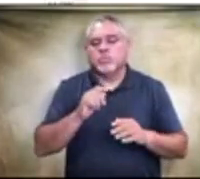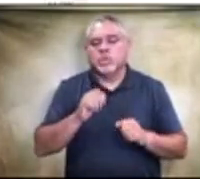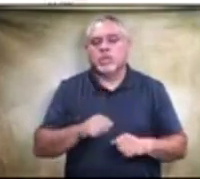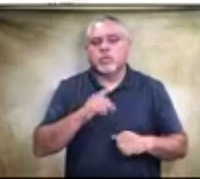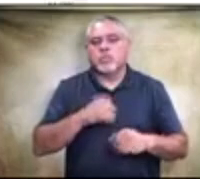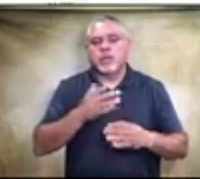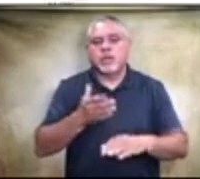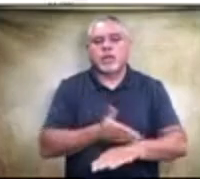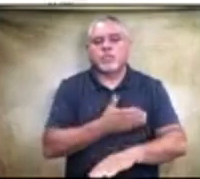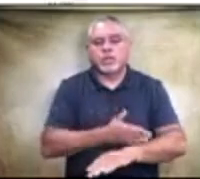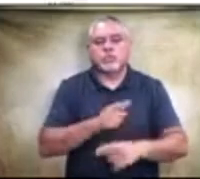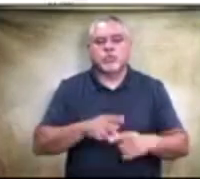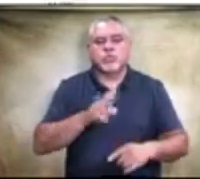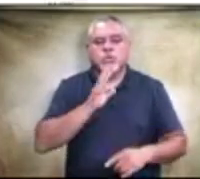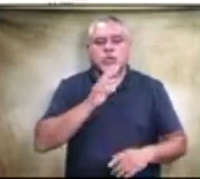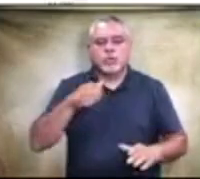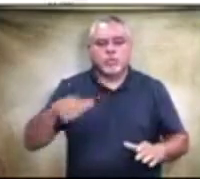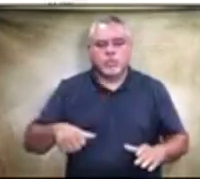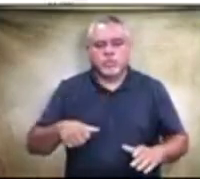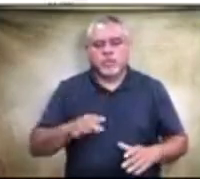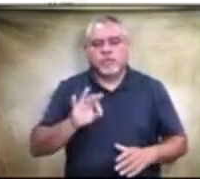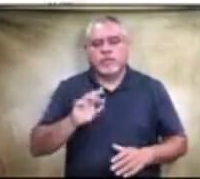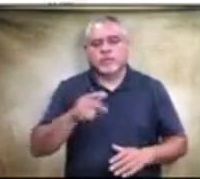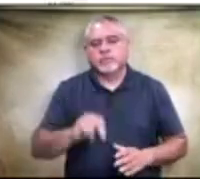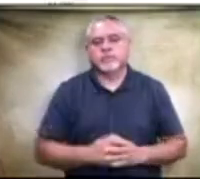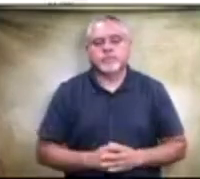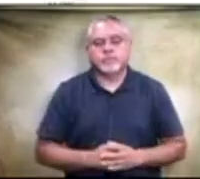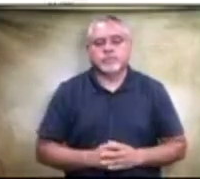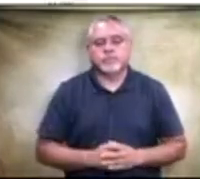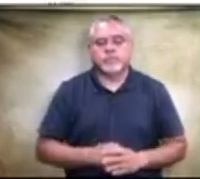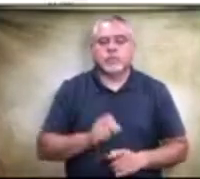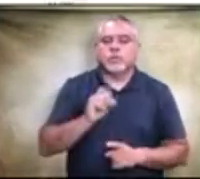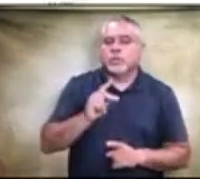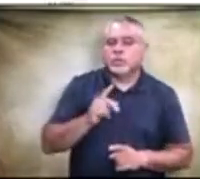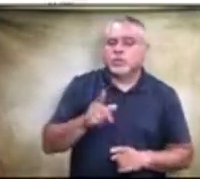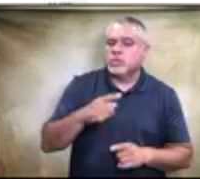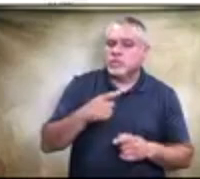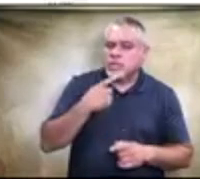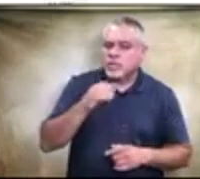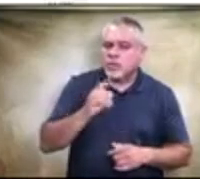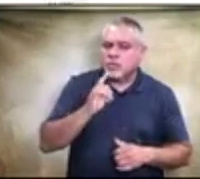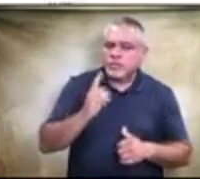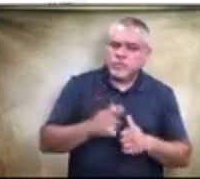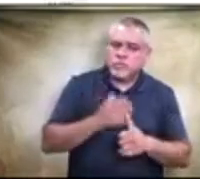to water fountains. Okay. But you're saying that was originally part of the bond?